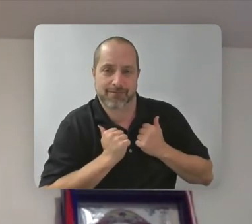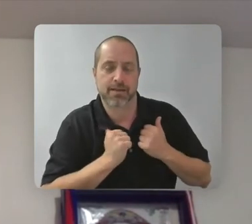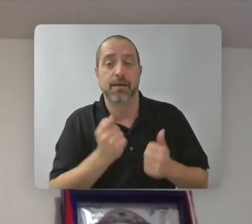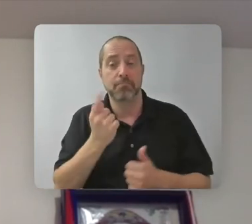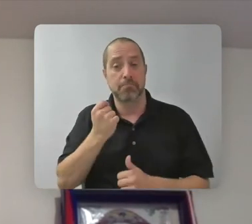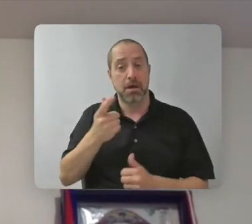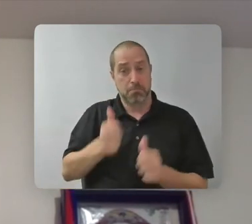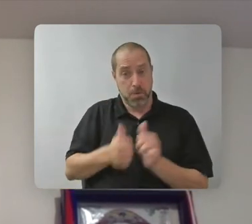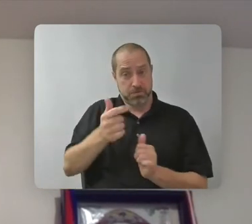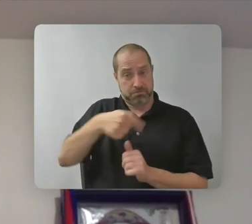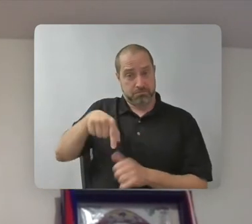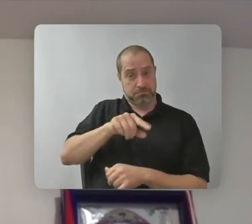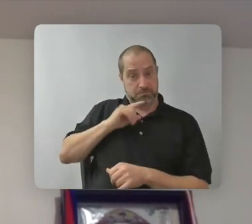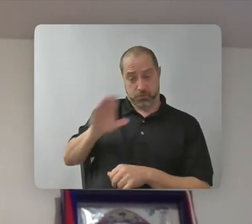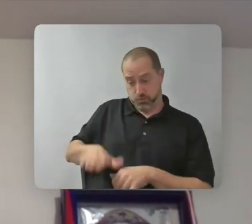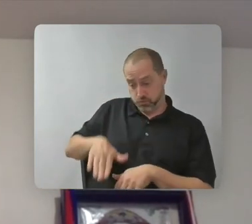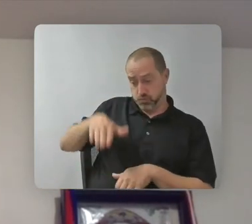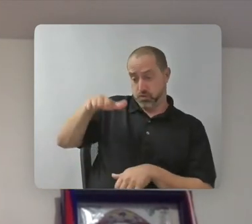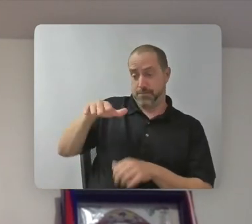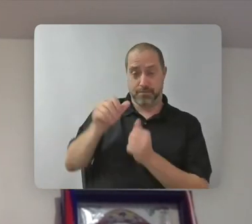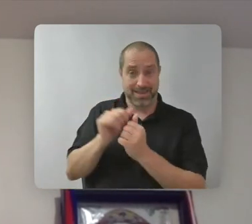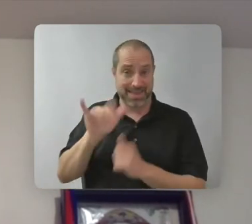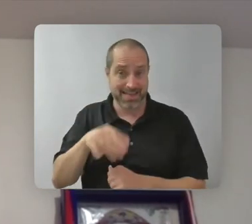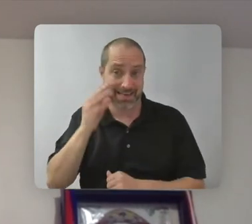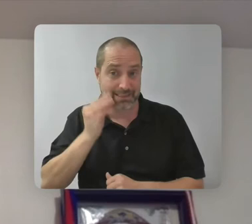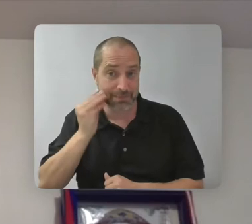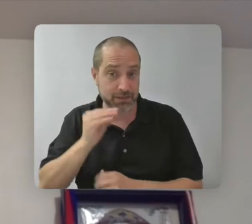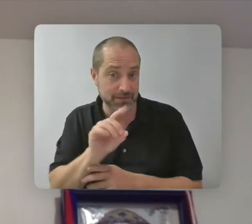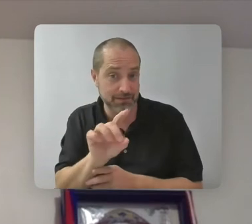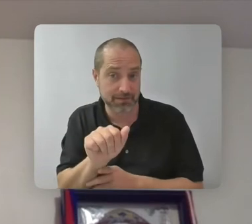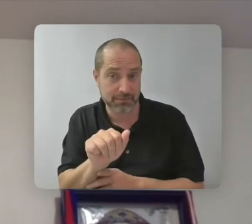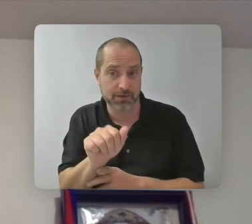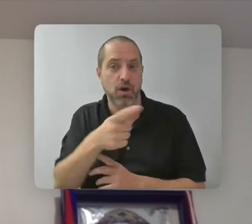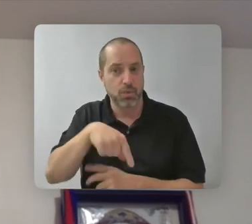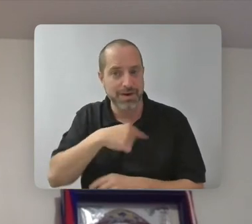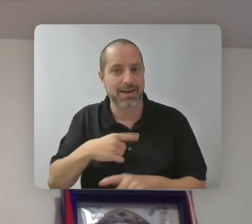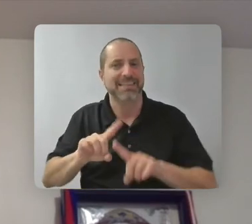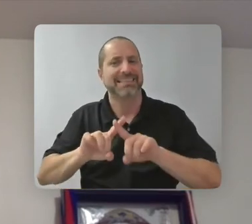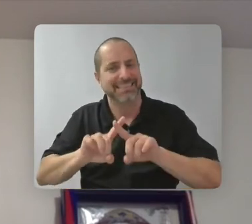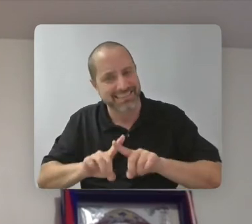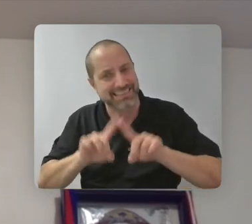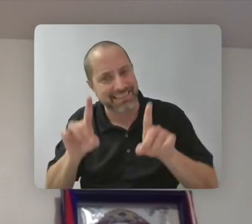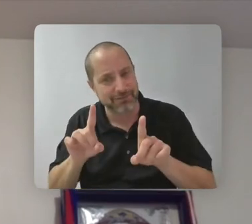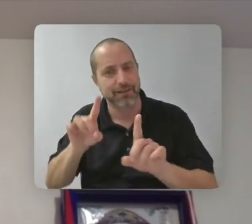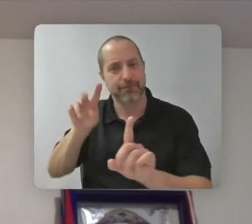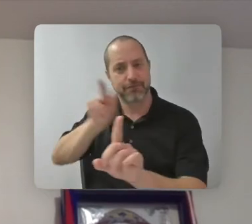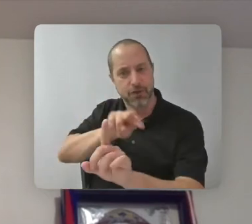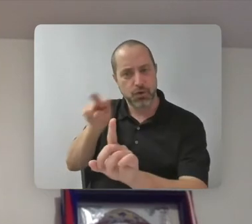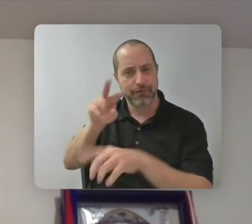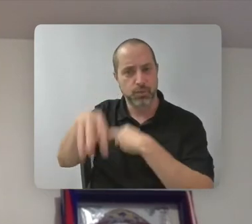with it their entire life, we have a different worldview of the world and how we kind of perceive things